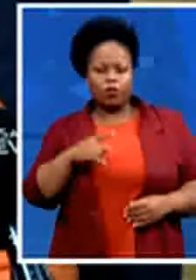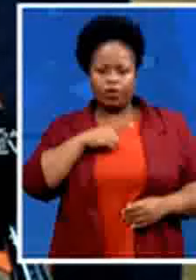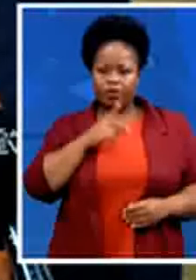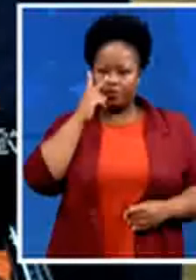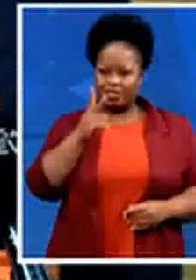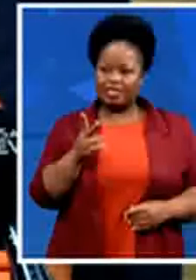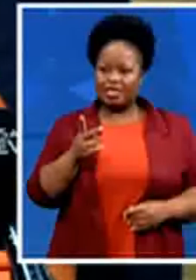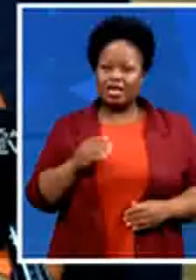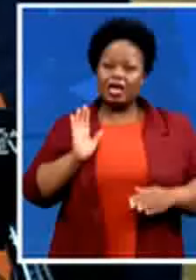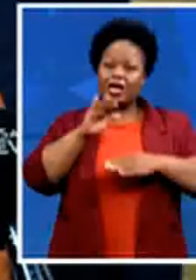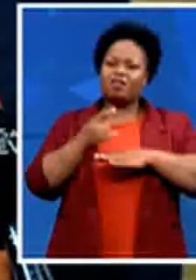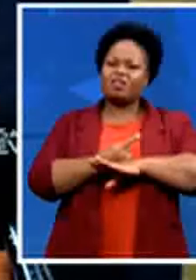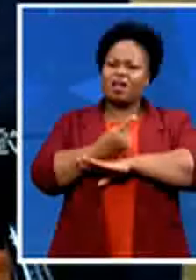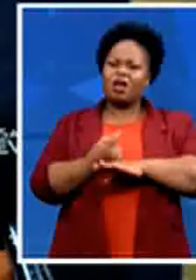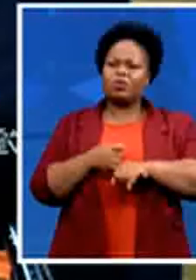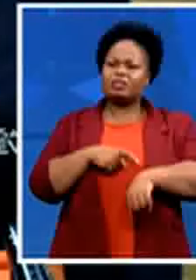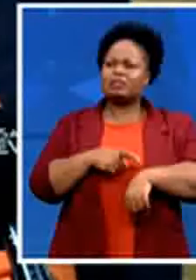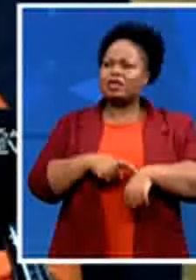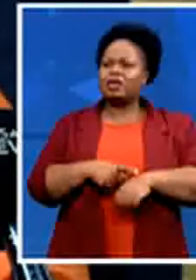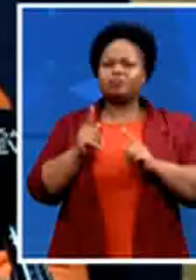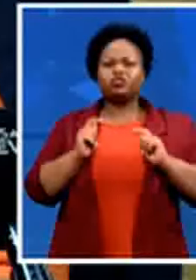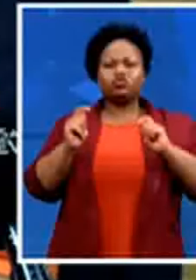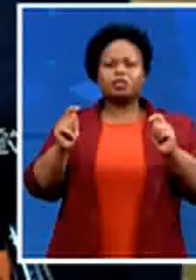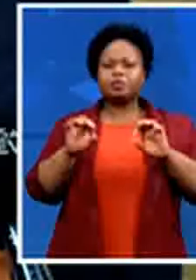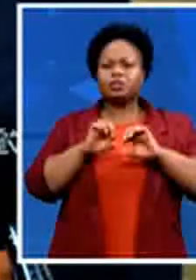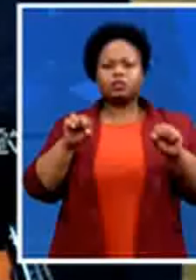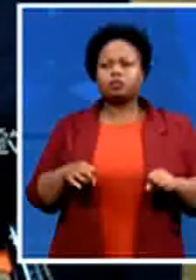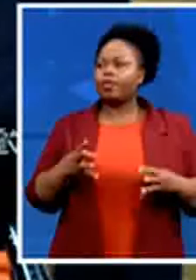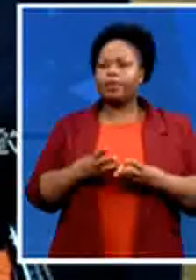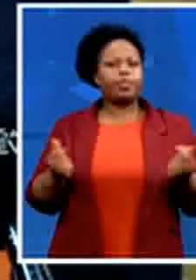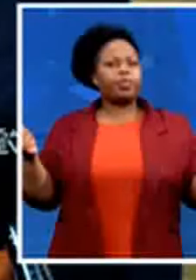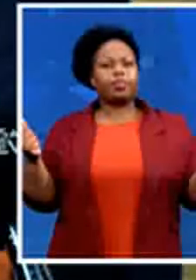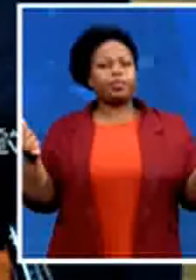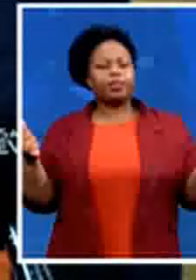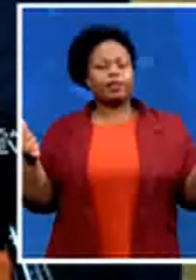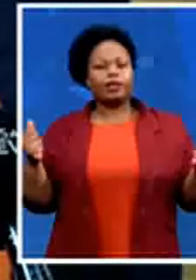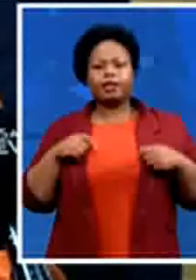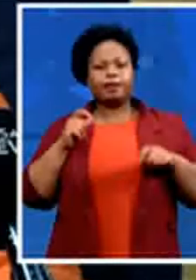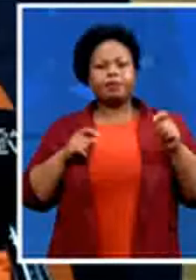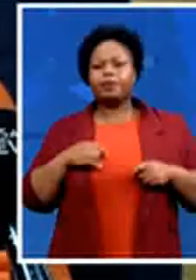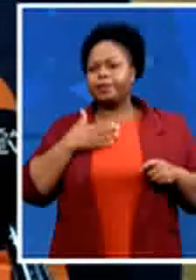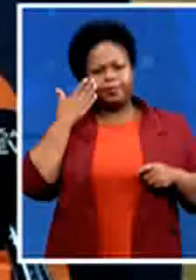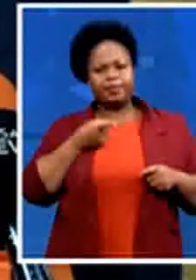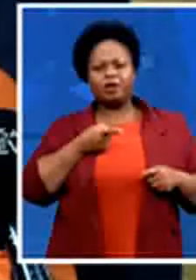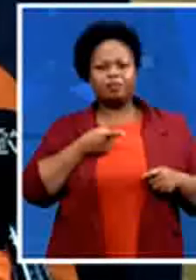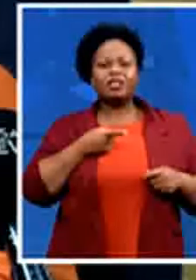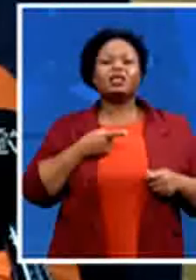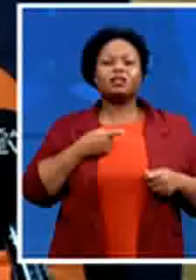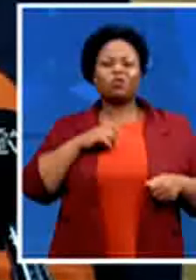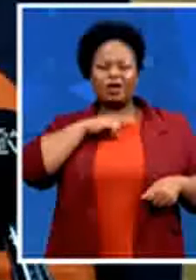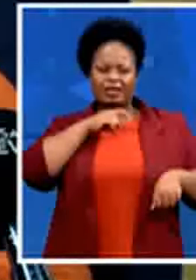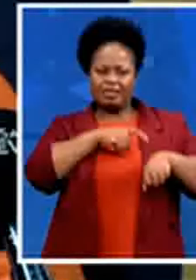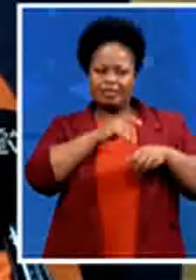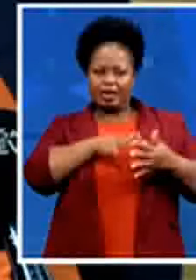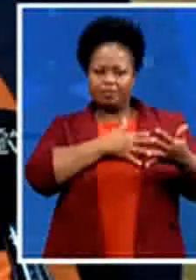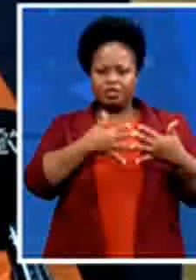our transport system just run empty they still run because they've got a timetable but there are no people and